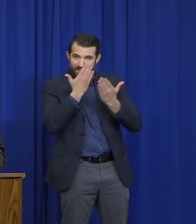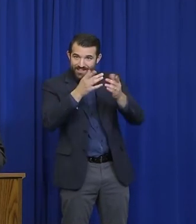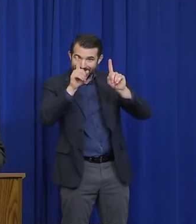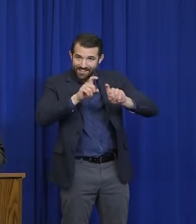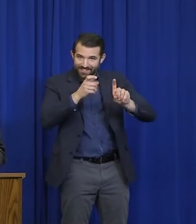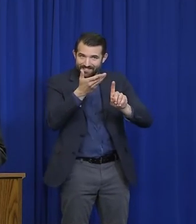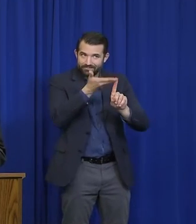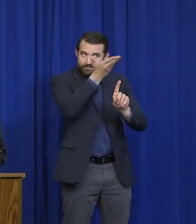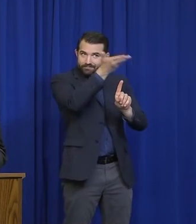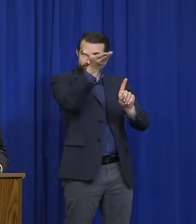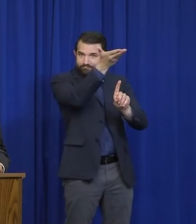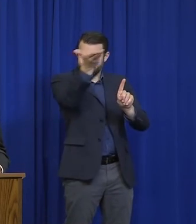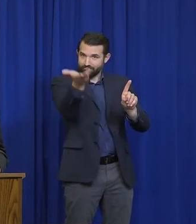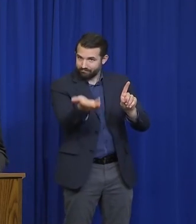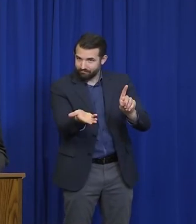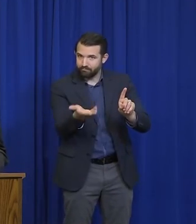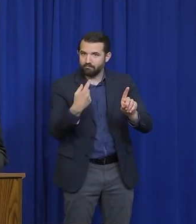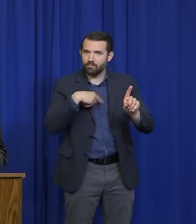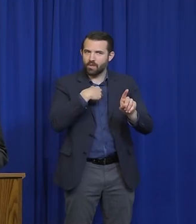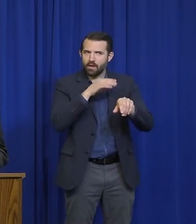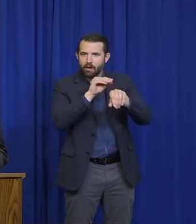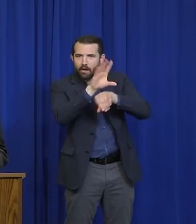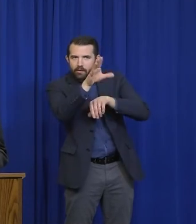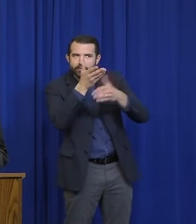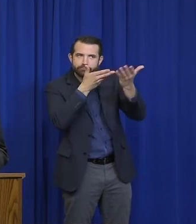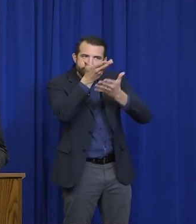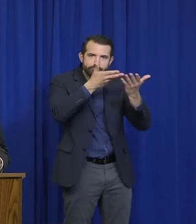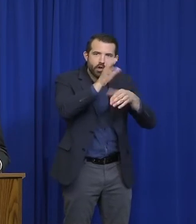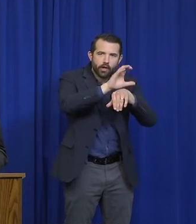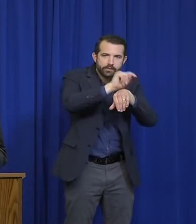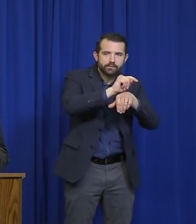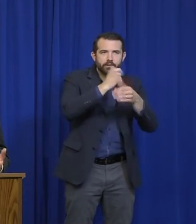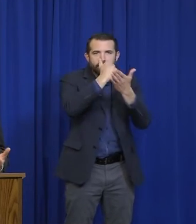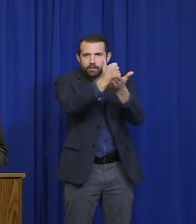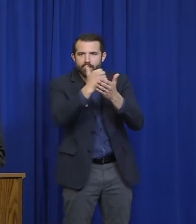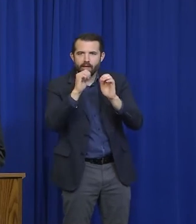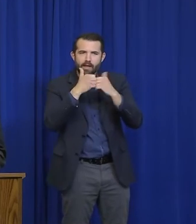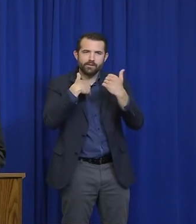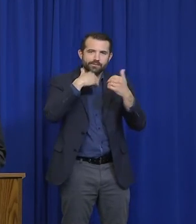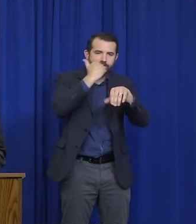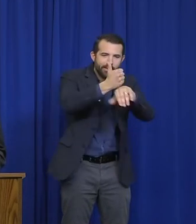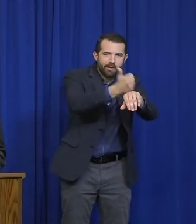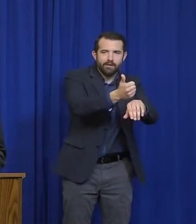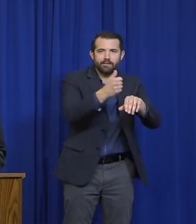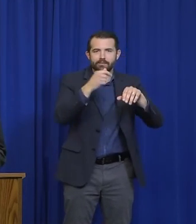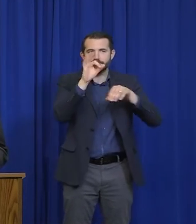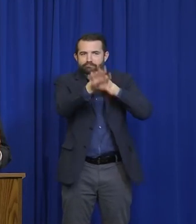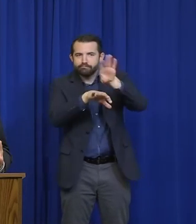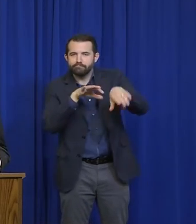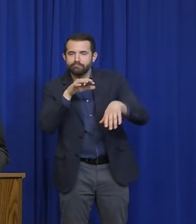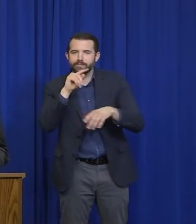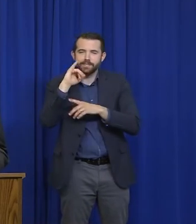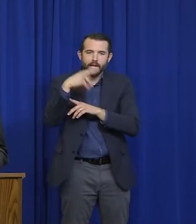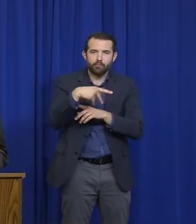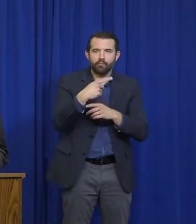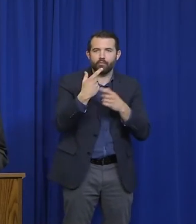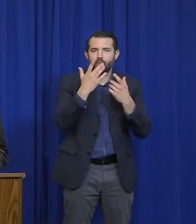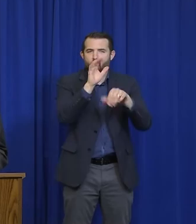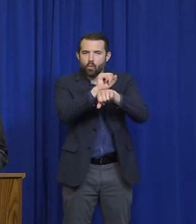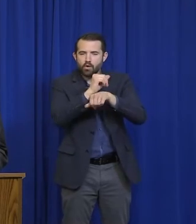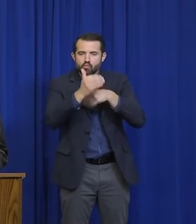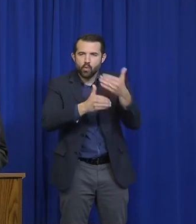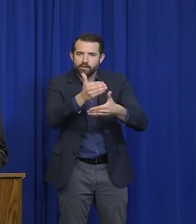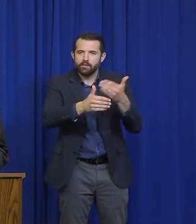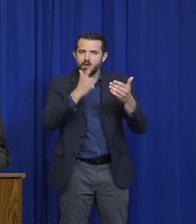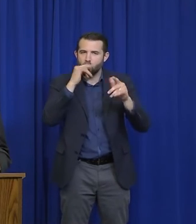with technical assistance on how to go about doing that, as well as giving them some tips on how to go through the CLIA process. Those are our two primary